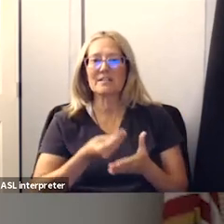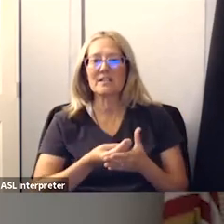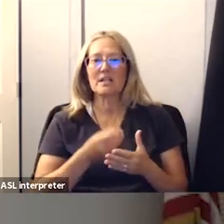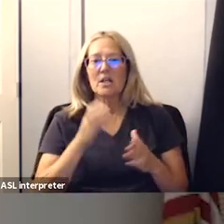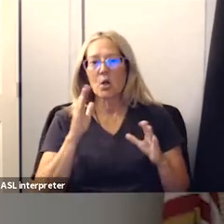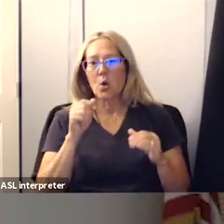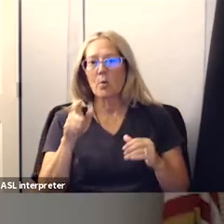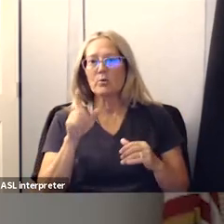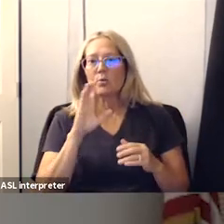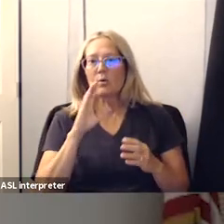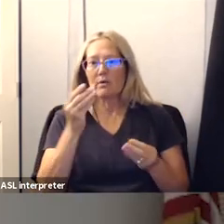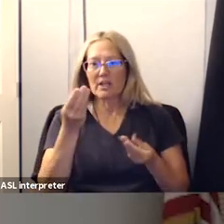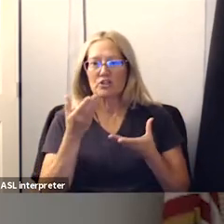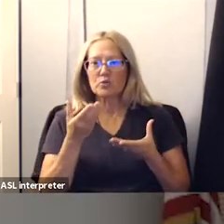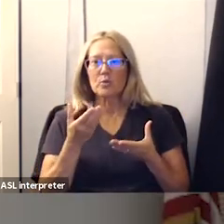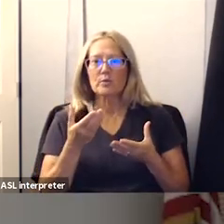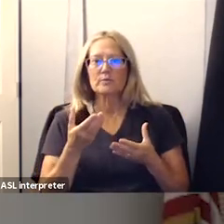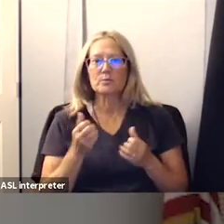share with us